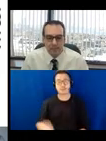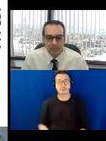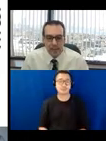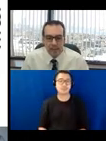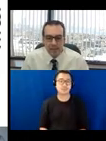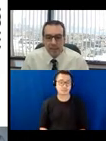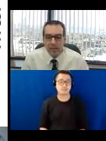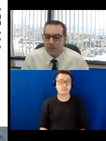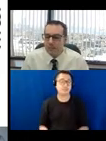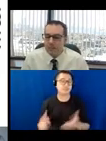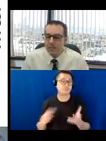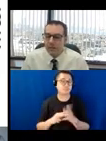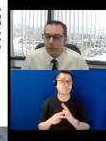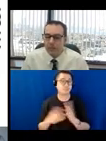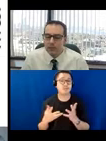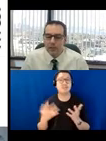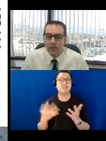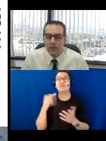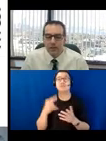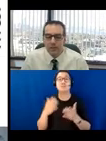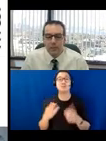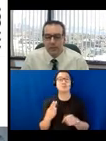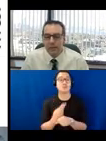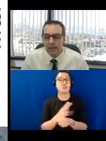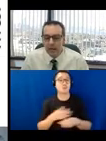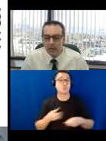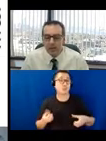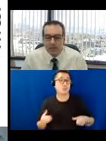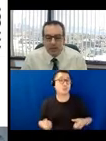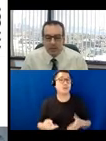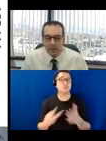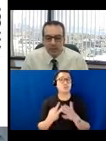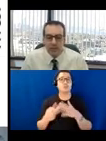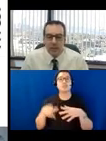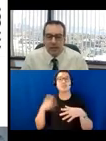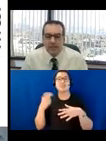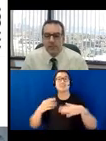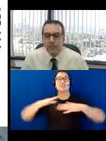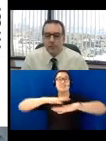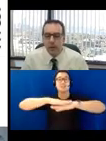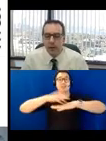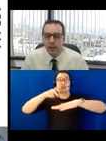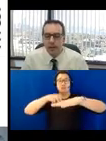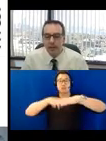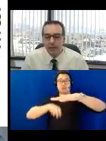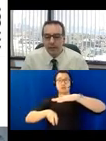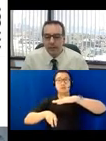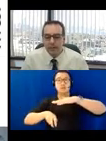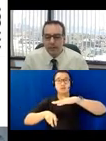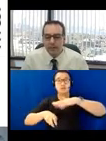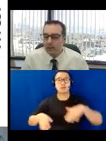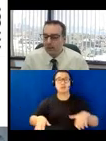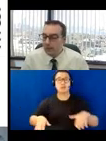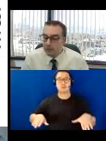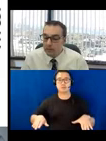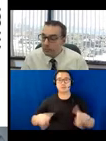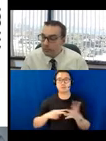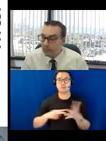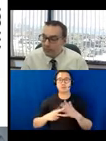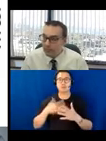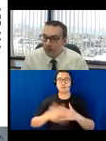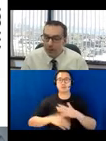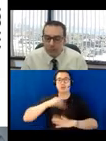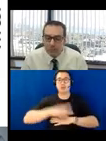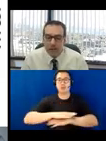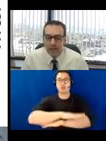This allows someone seated in a wheelchair the ability to get under the table and not have the table too high to make it very uncomfortable,